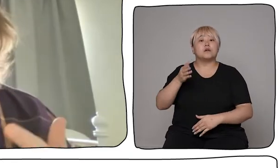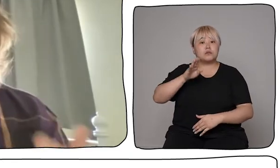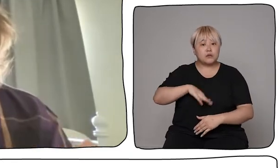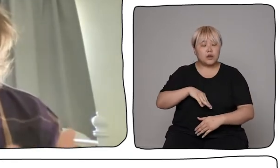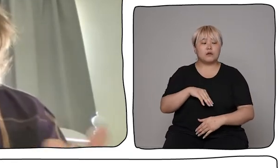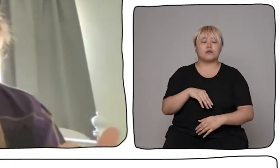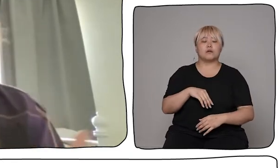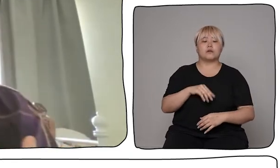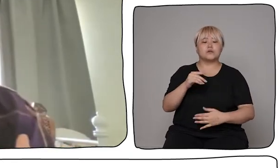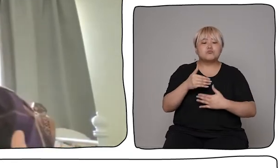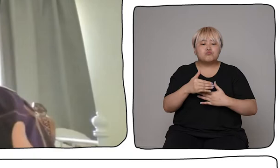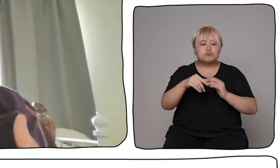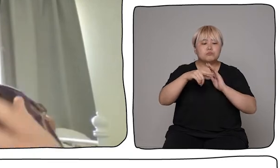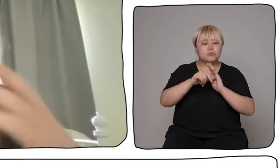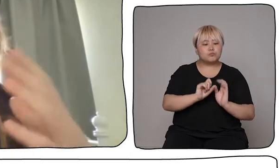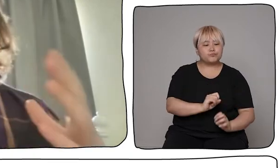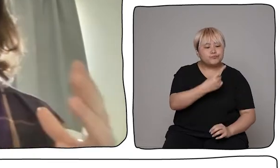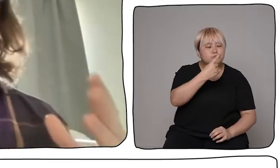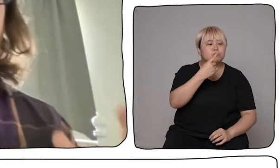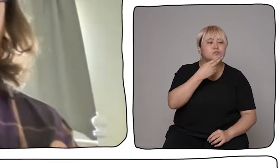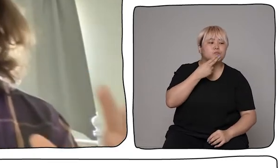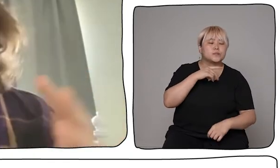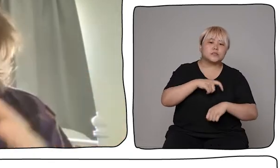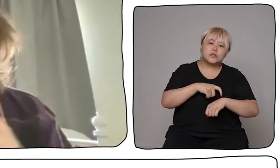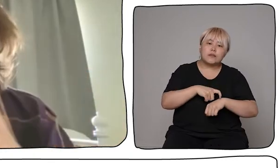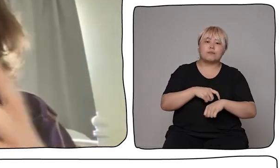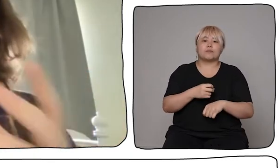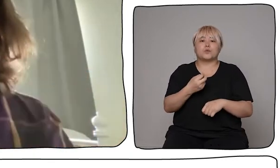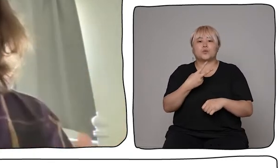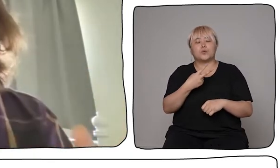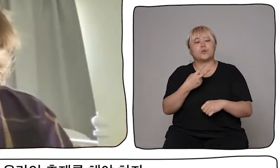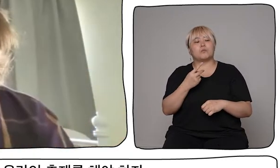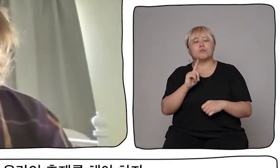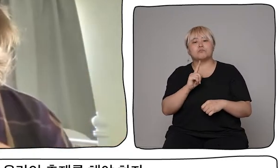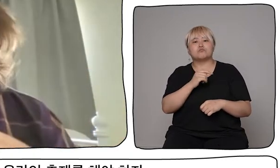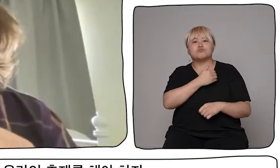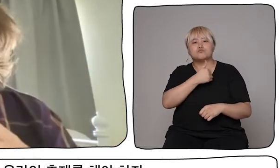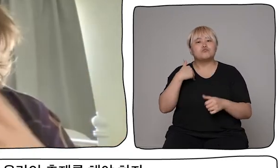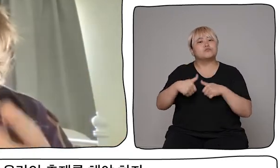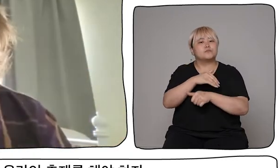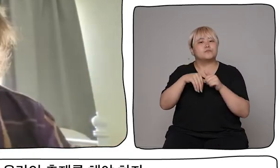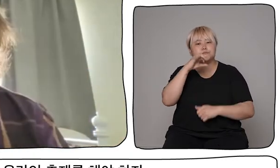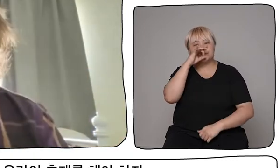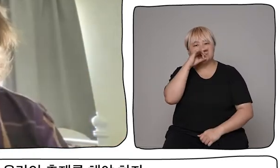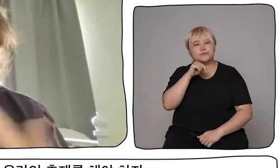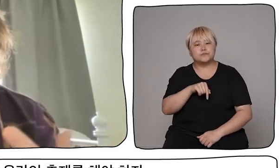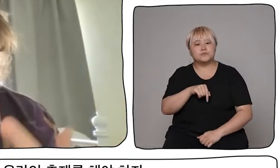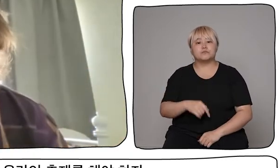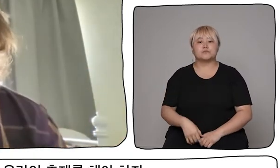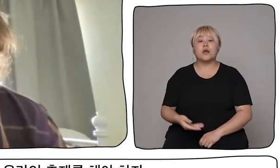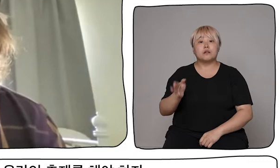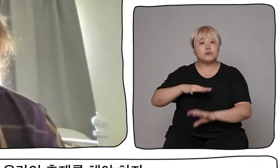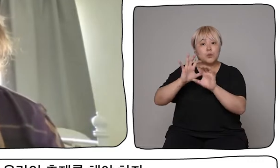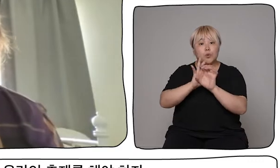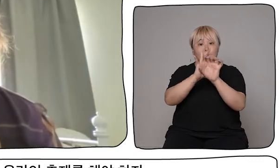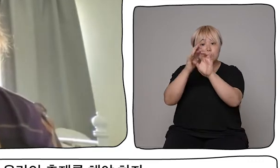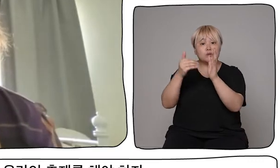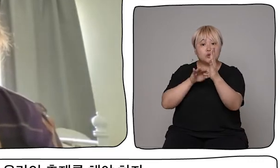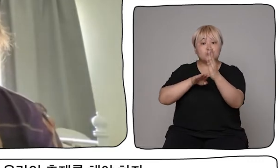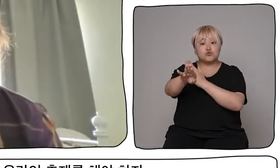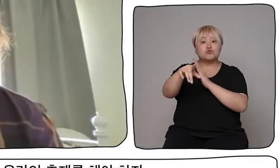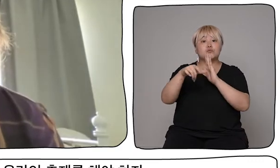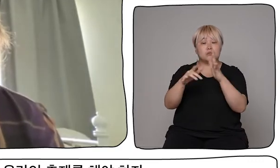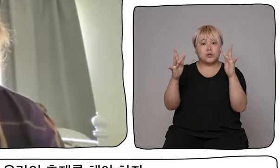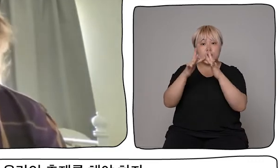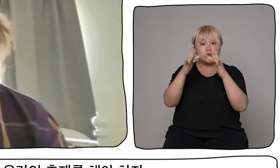the right motivation or the right time or energy or resources. But now the pandemic meant that they had to do a fully online